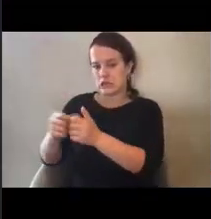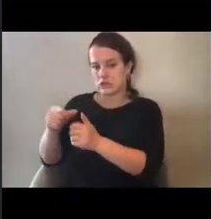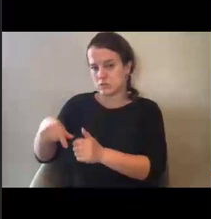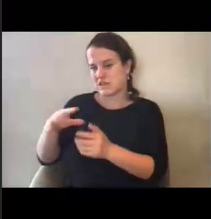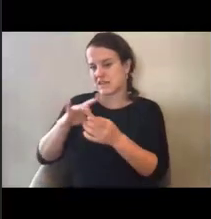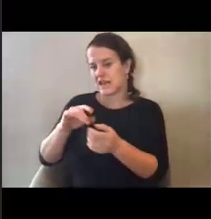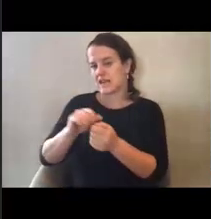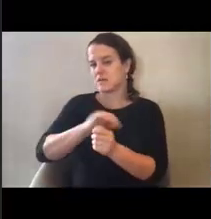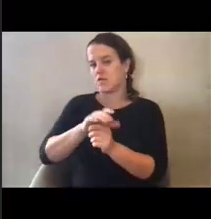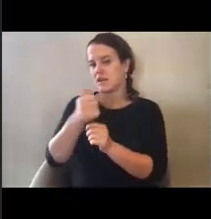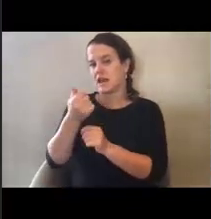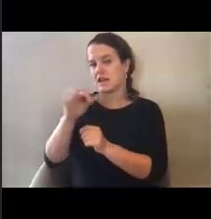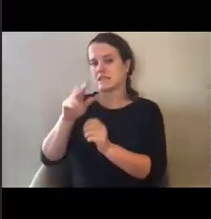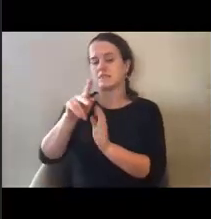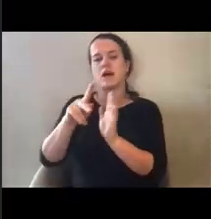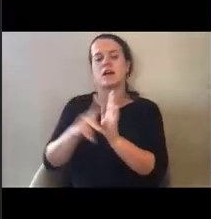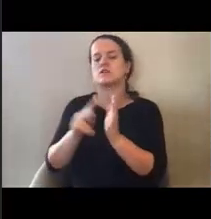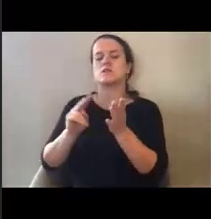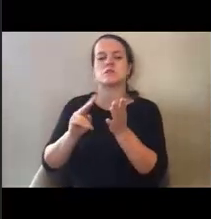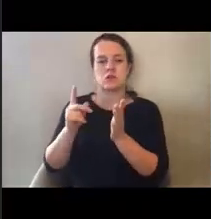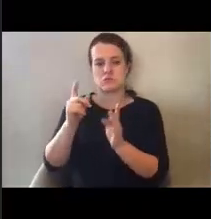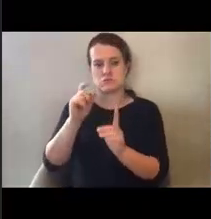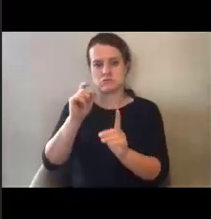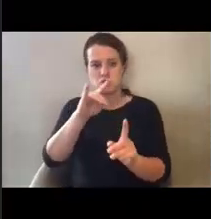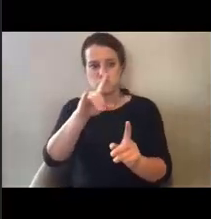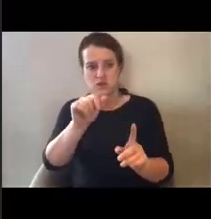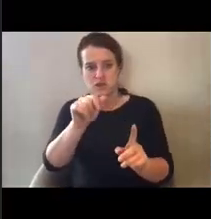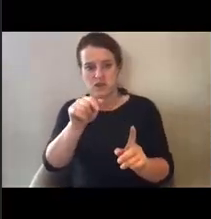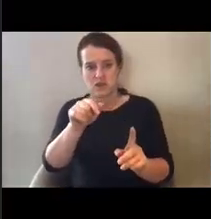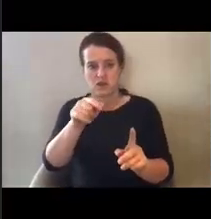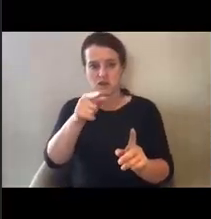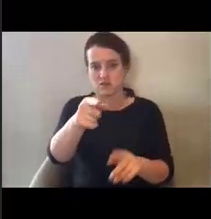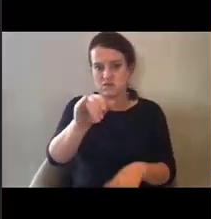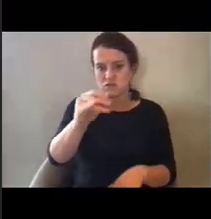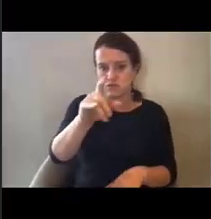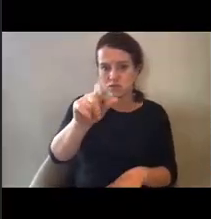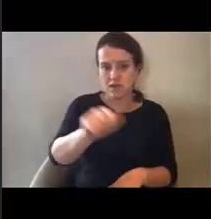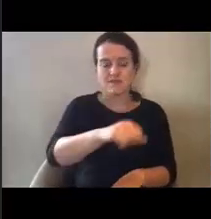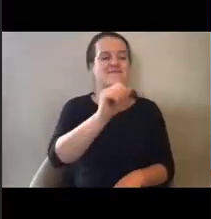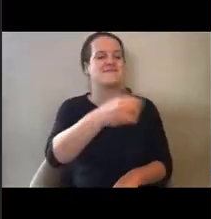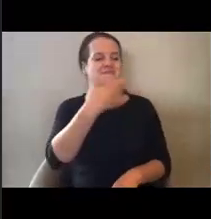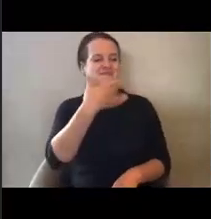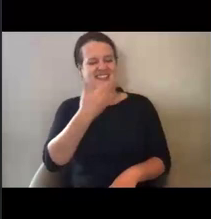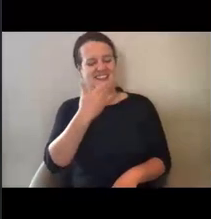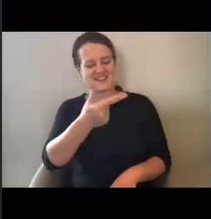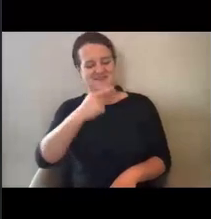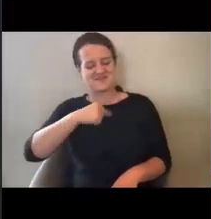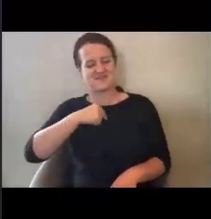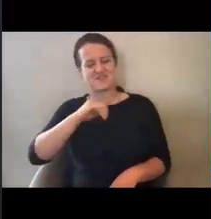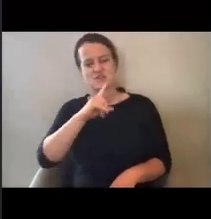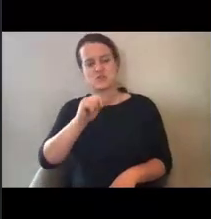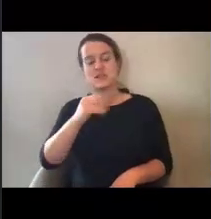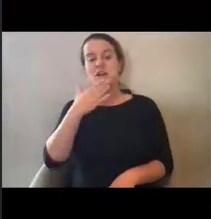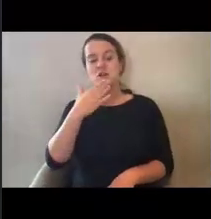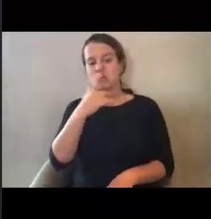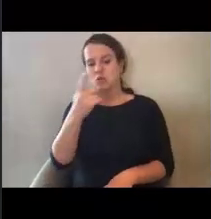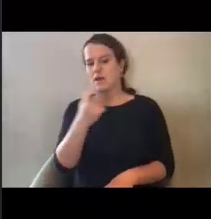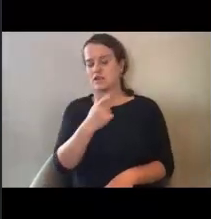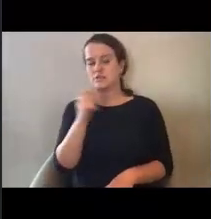-19 policies? Julia, can I toss that to you? Yes, thanks, Lisa. That's a great question.